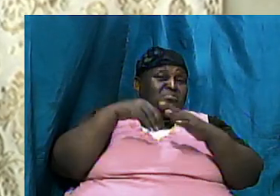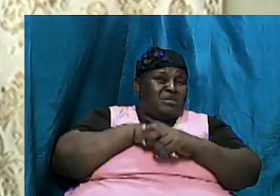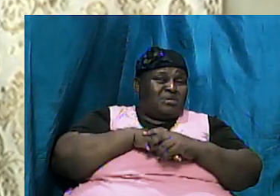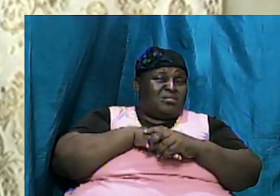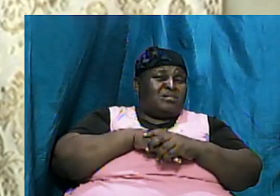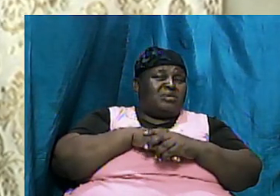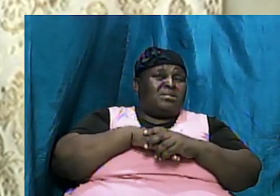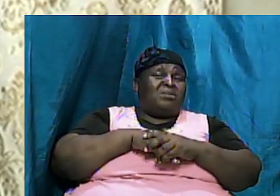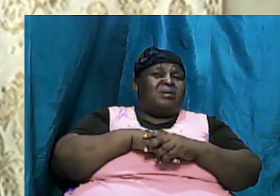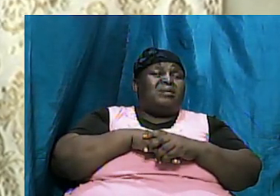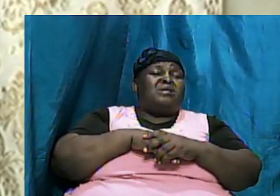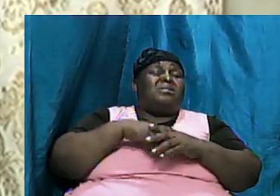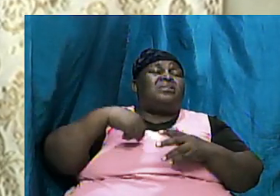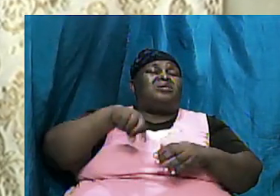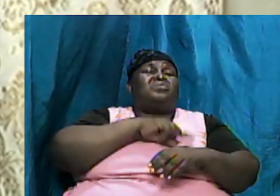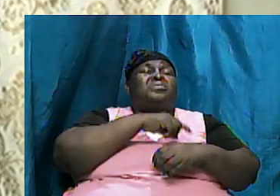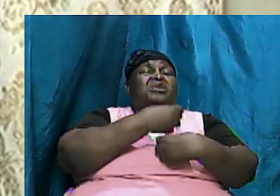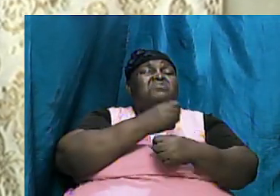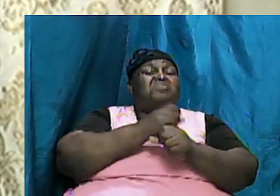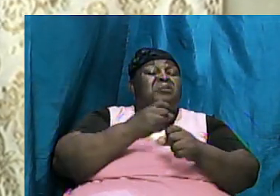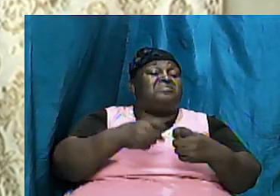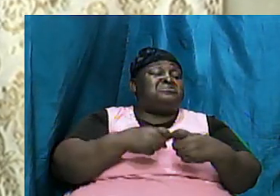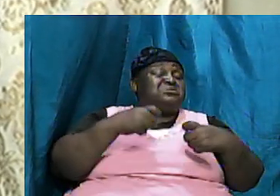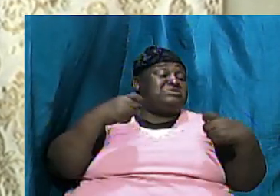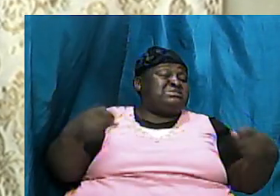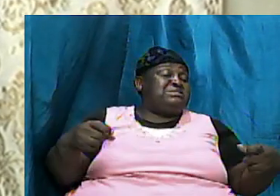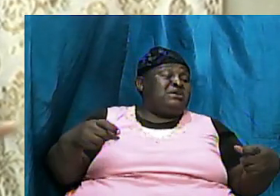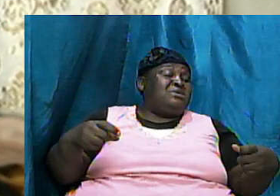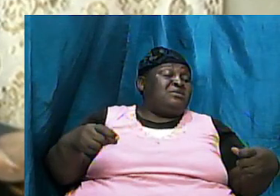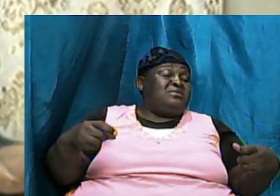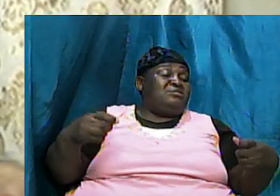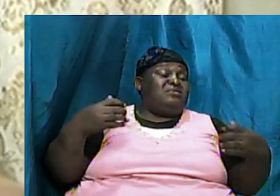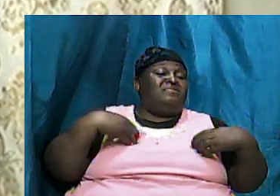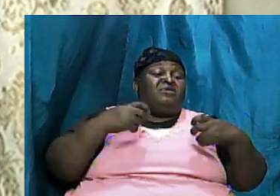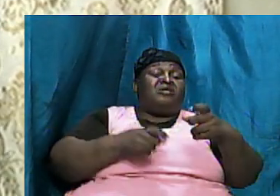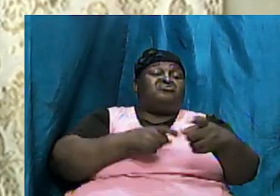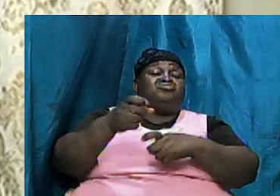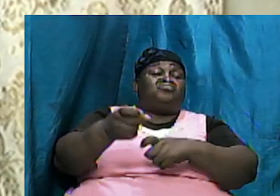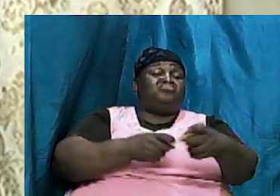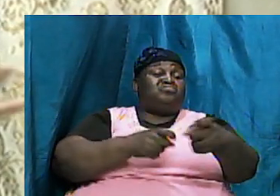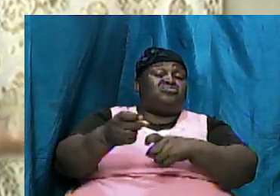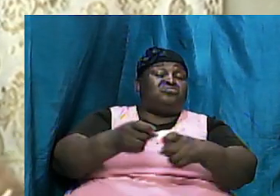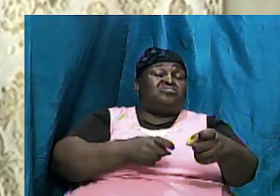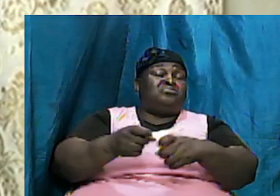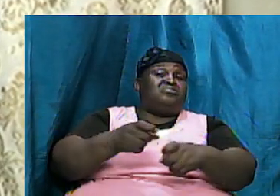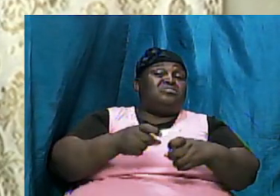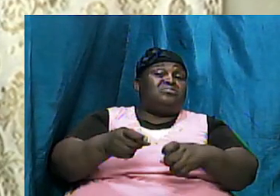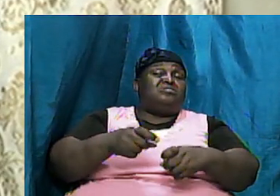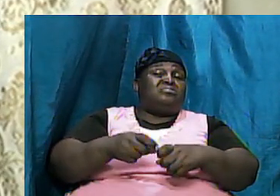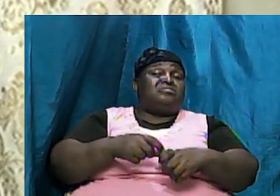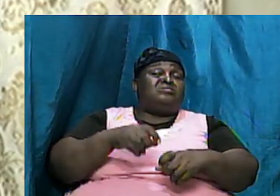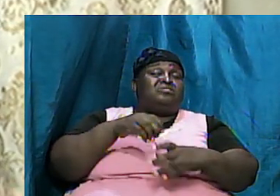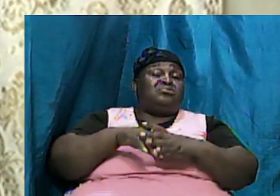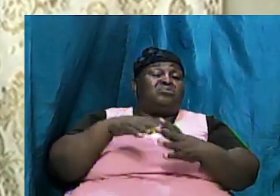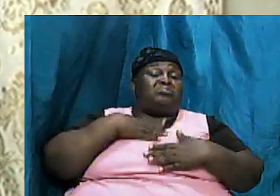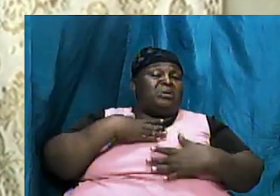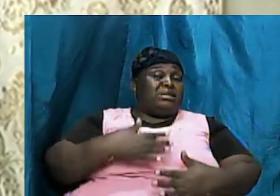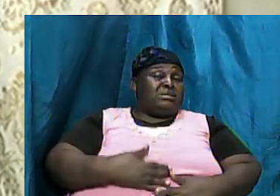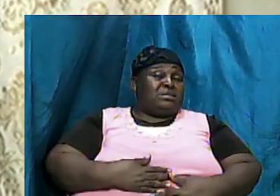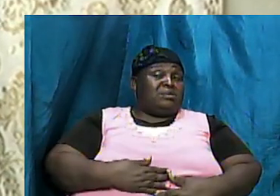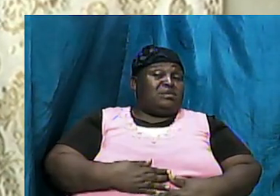allow sin to have rampage in our sphere or our domain